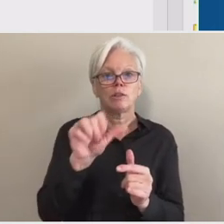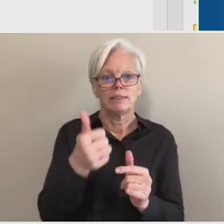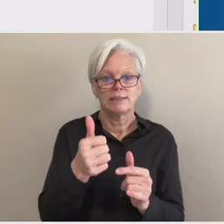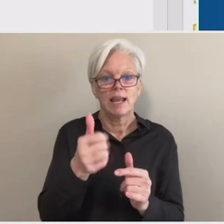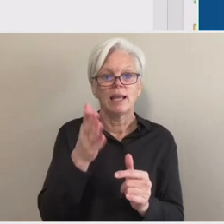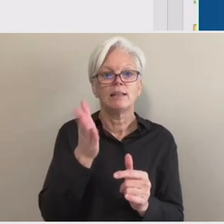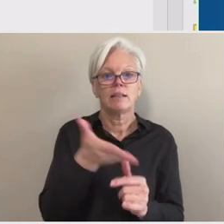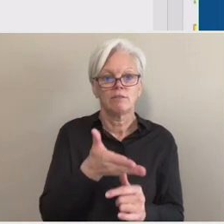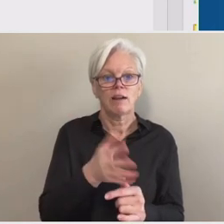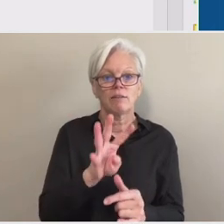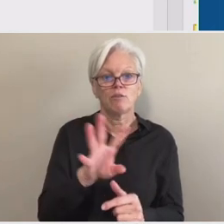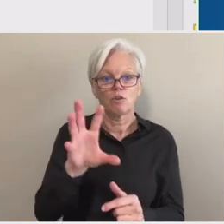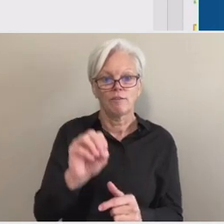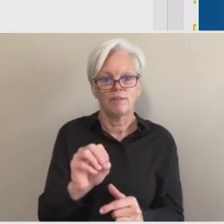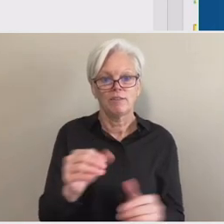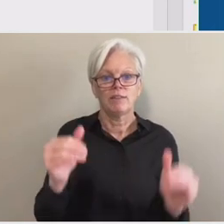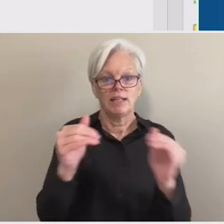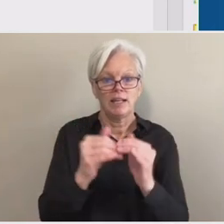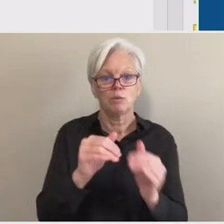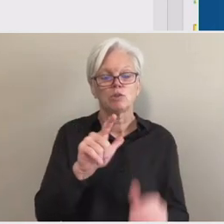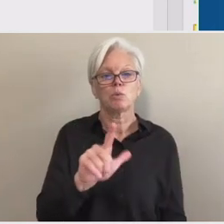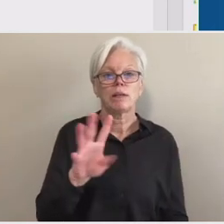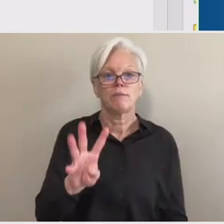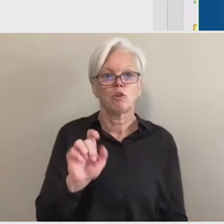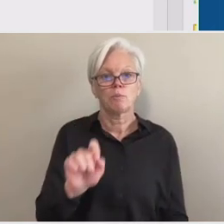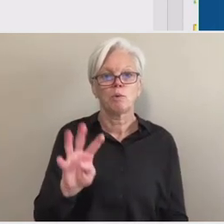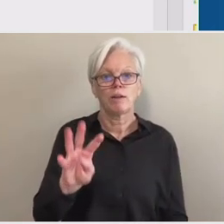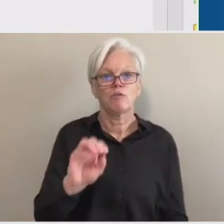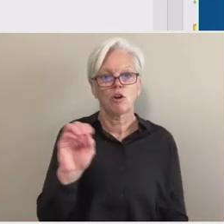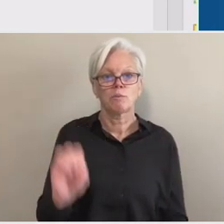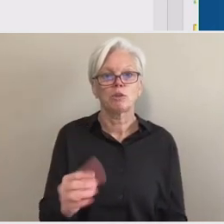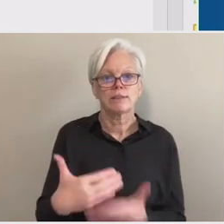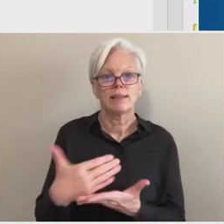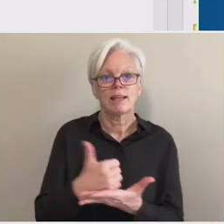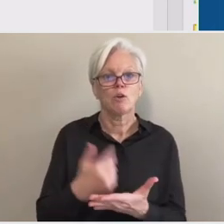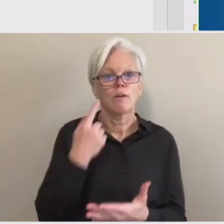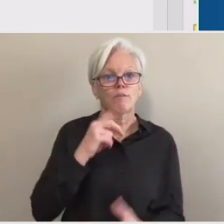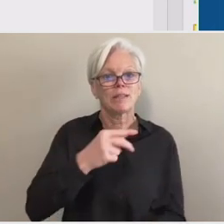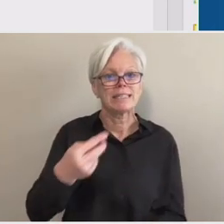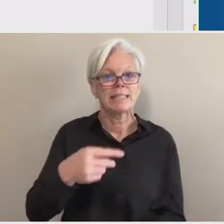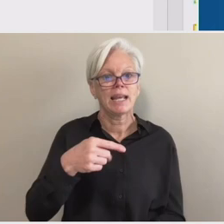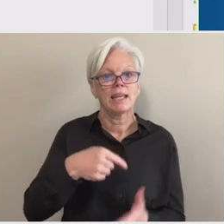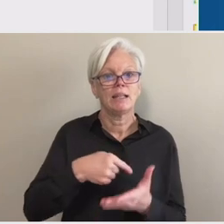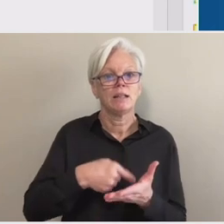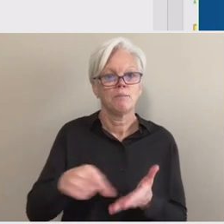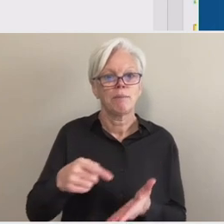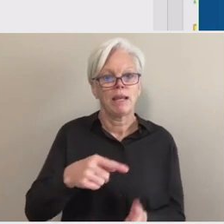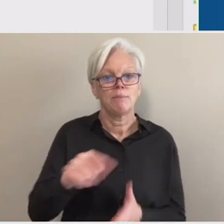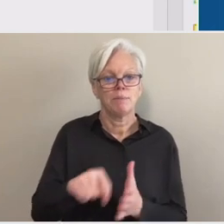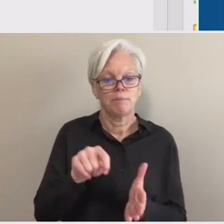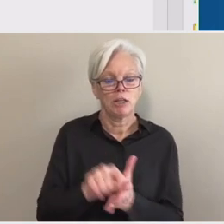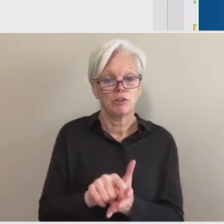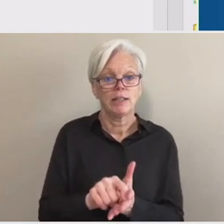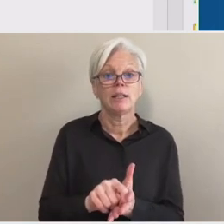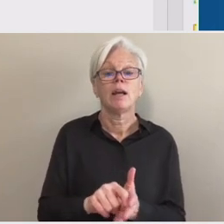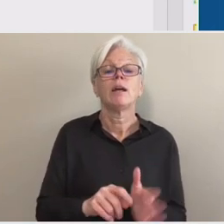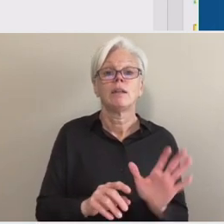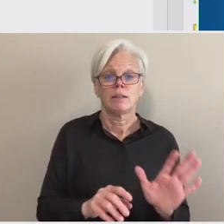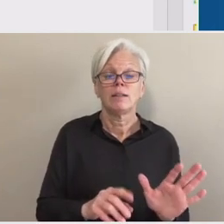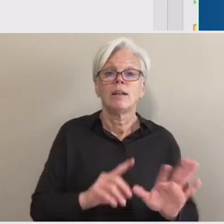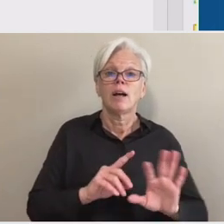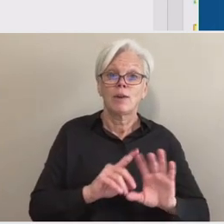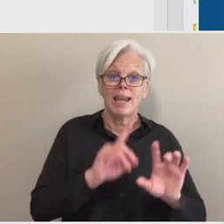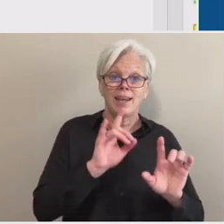.4% earned for the second payment period. But in actuality, the student has not actually